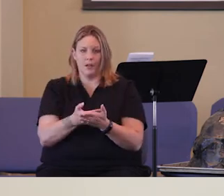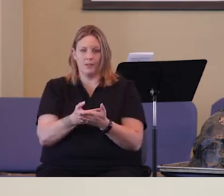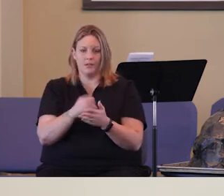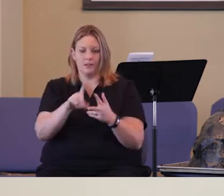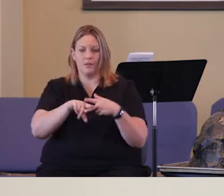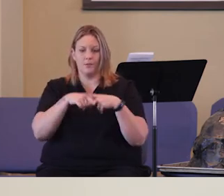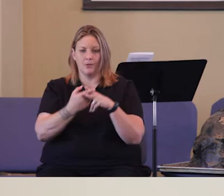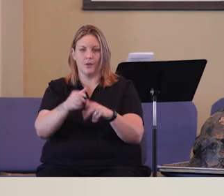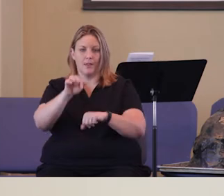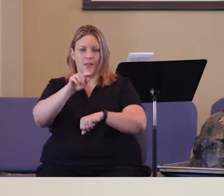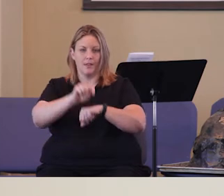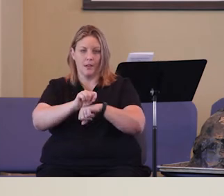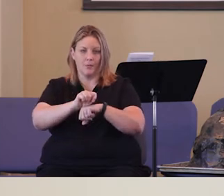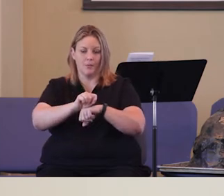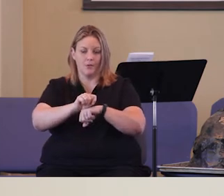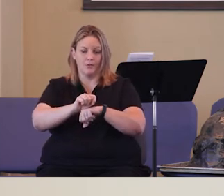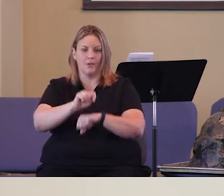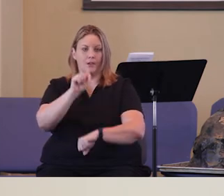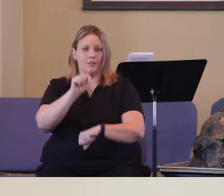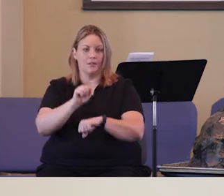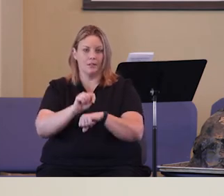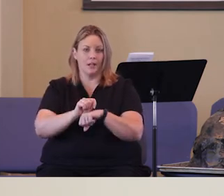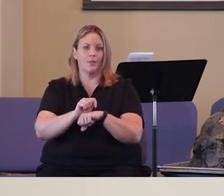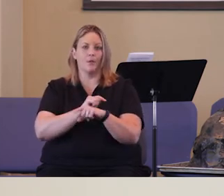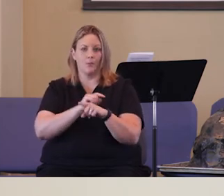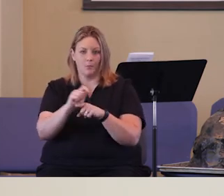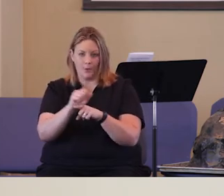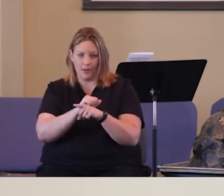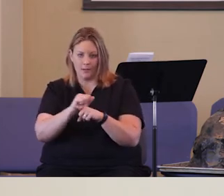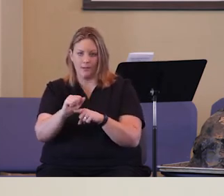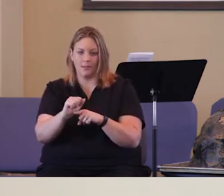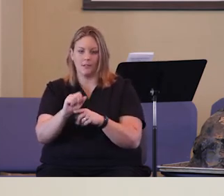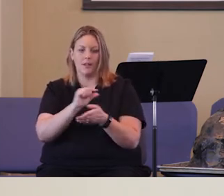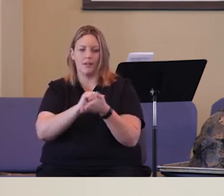as they were starting up the temple practices.